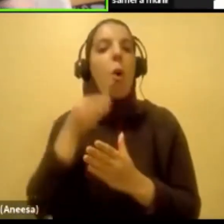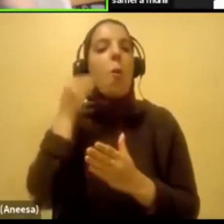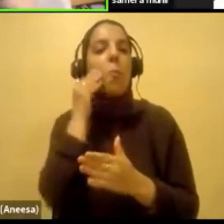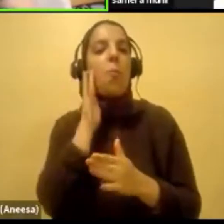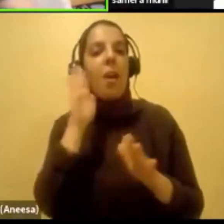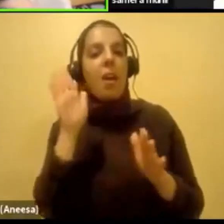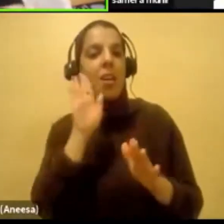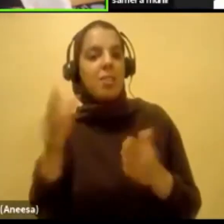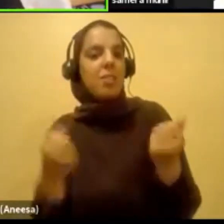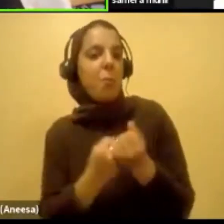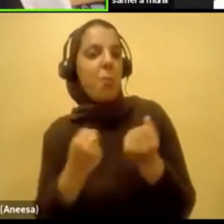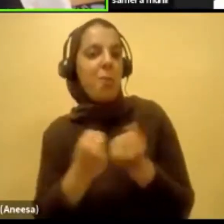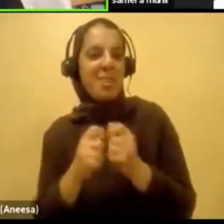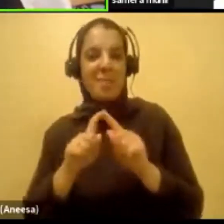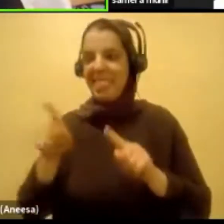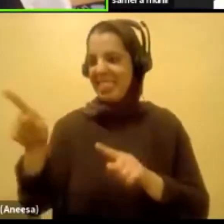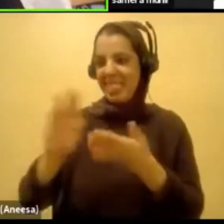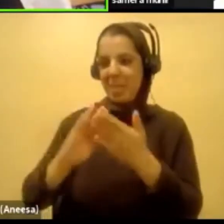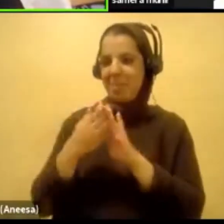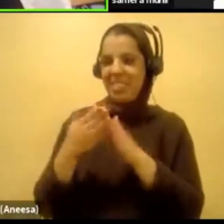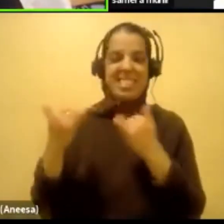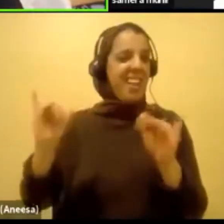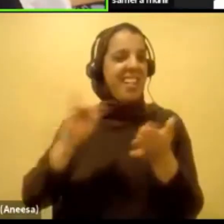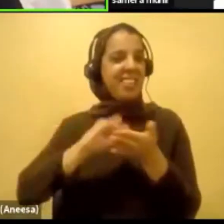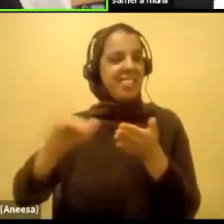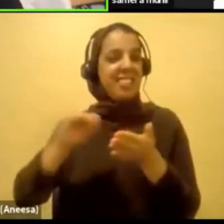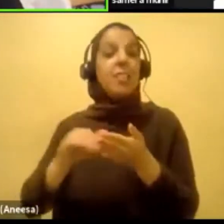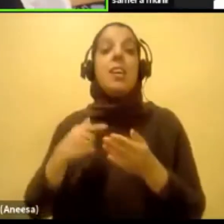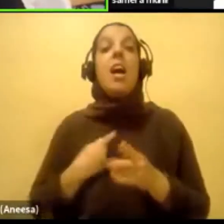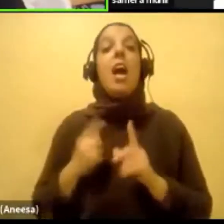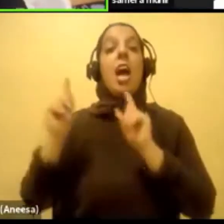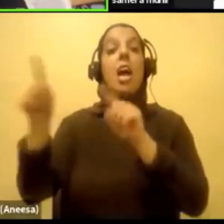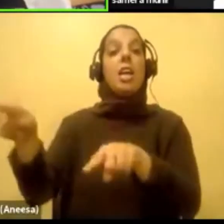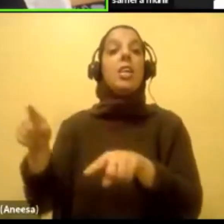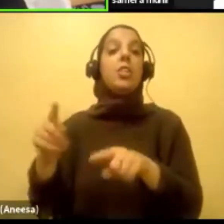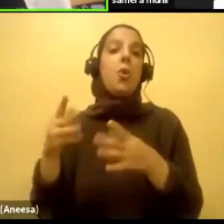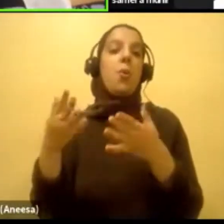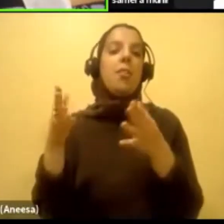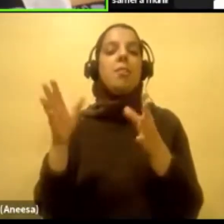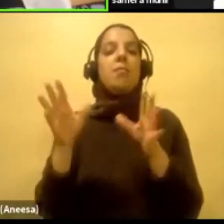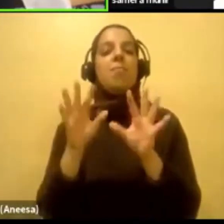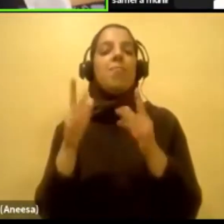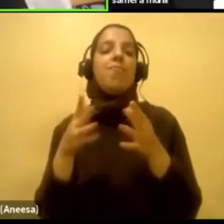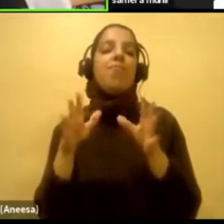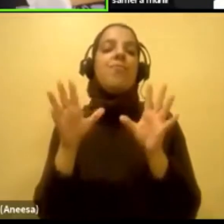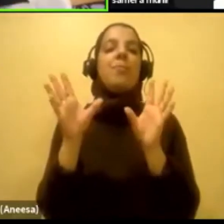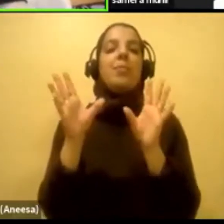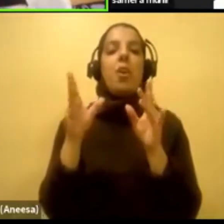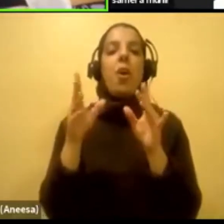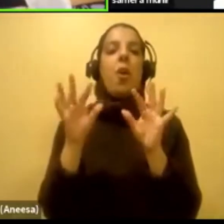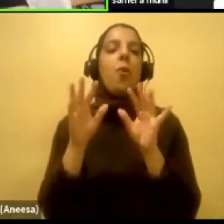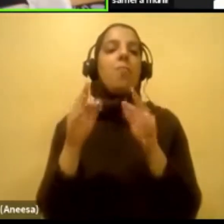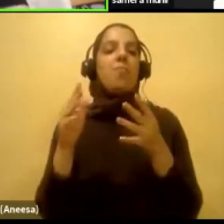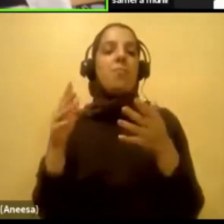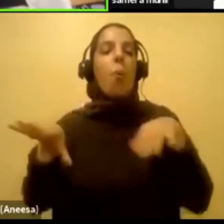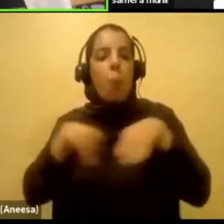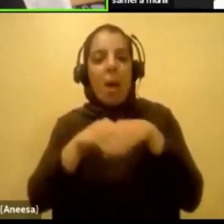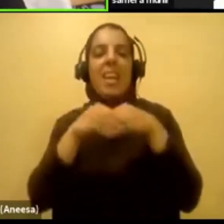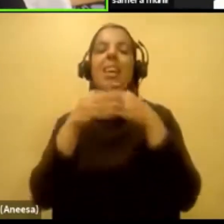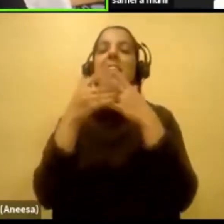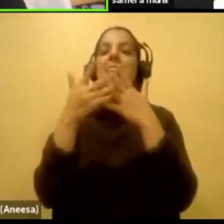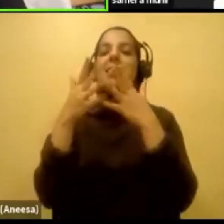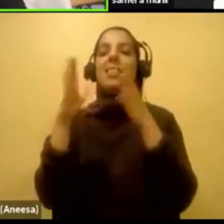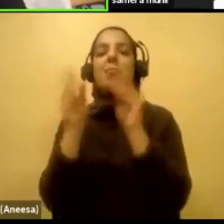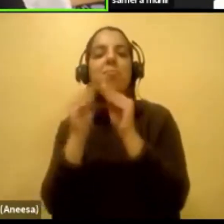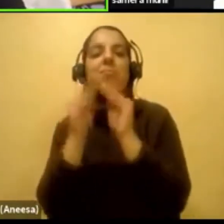I didn't find it there either. I would go to our gatherings, our dawahs, our weddings, everything. And I still felt alienated there too. People